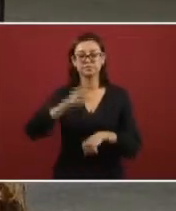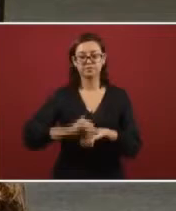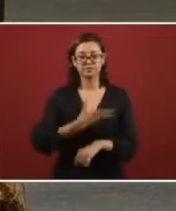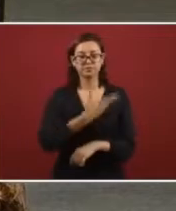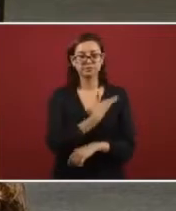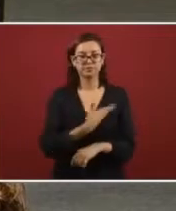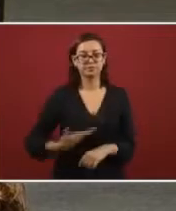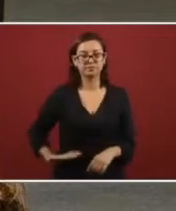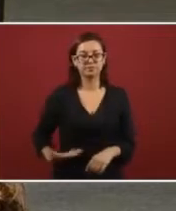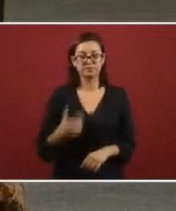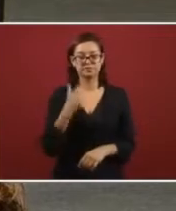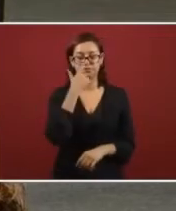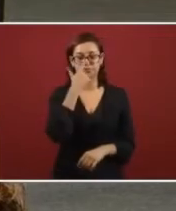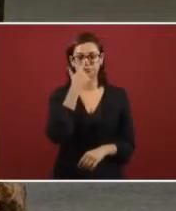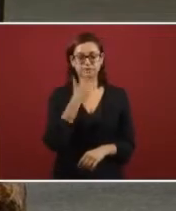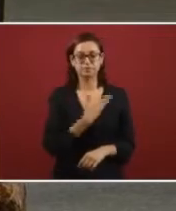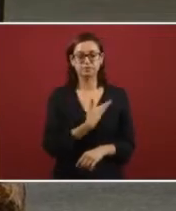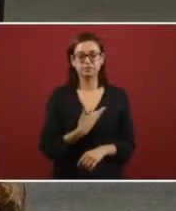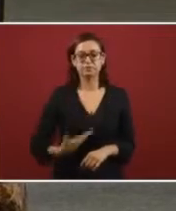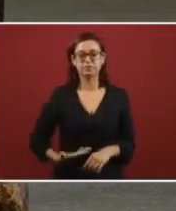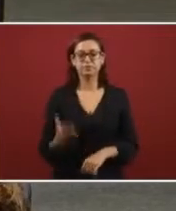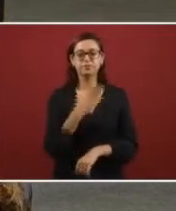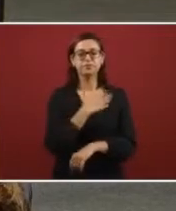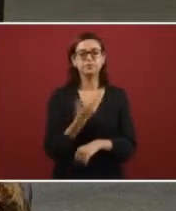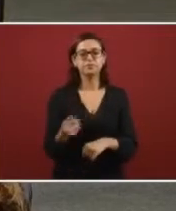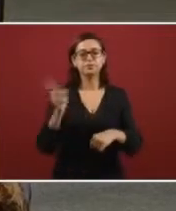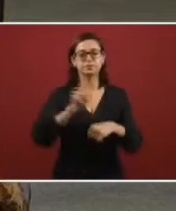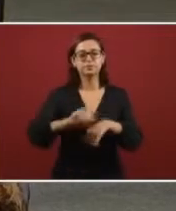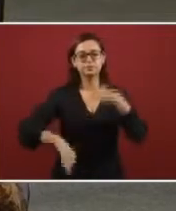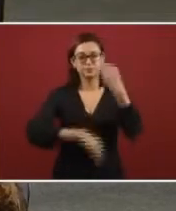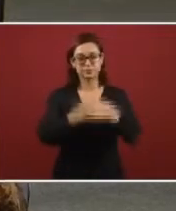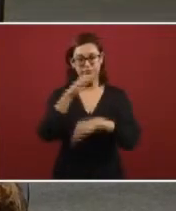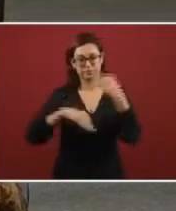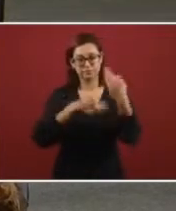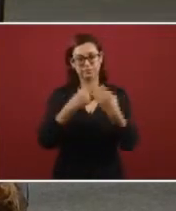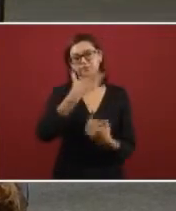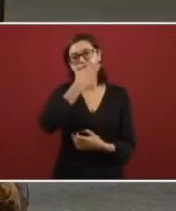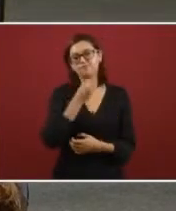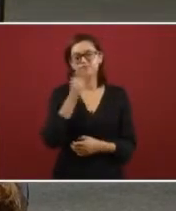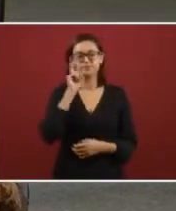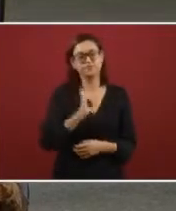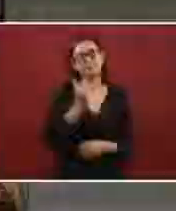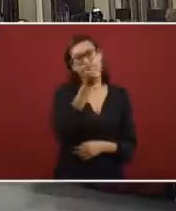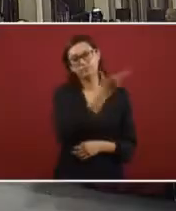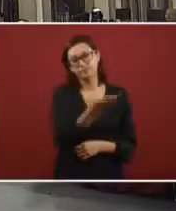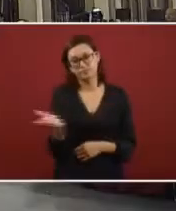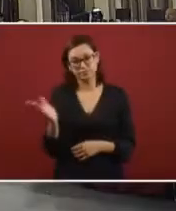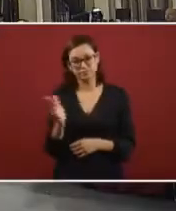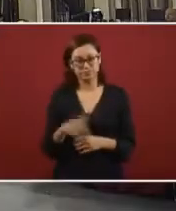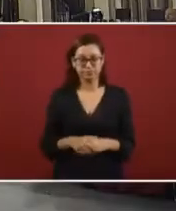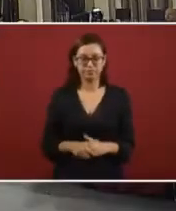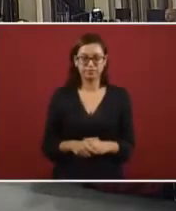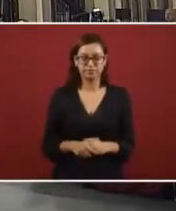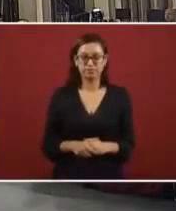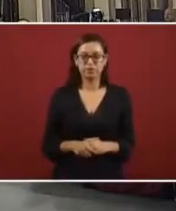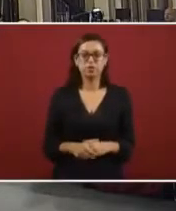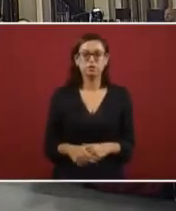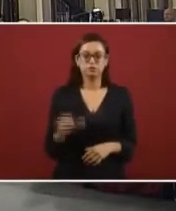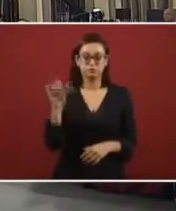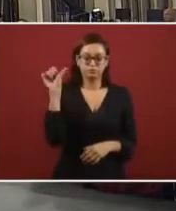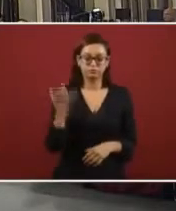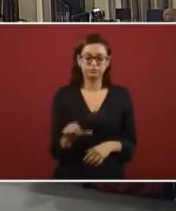with your permission Mr. President very good day to all we are going to